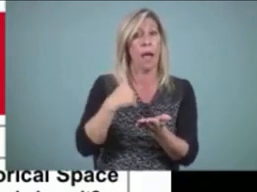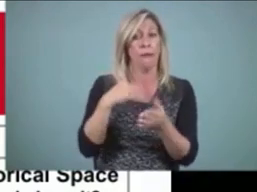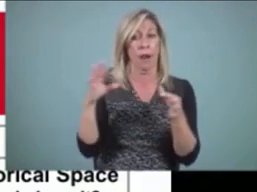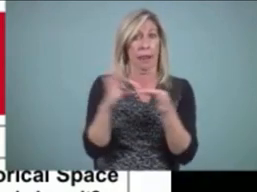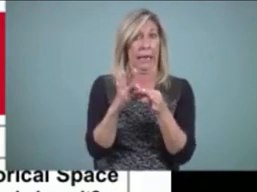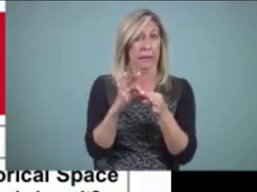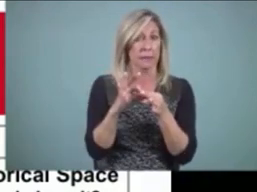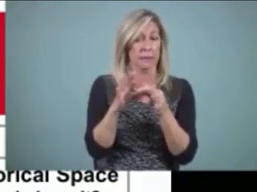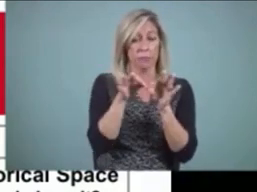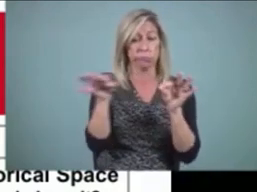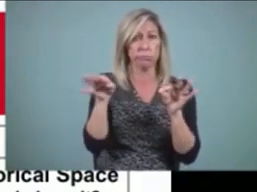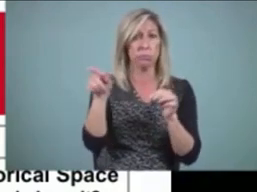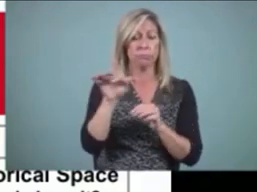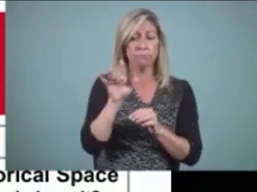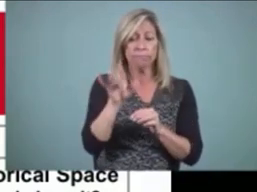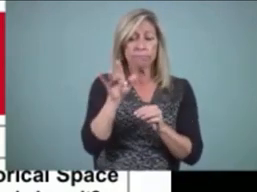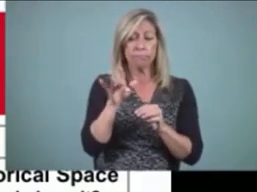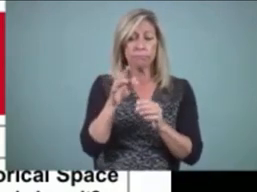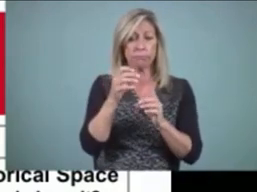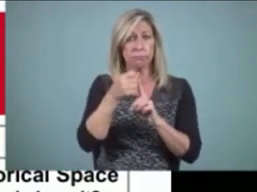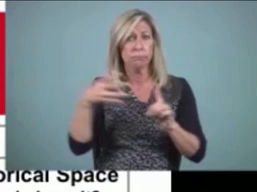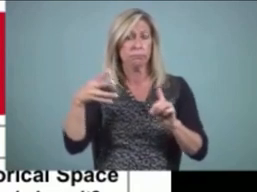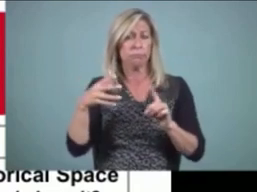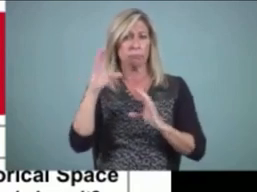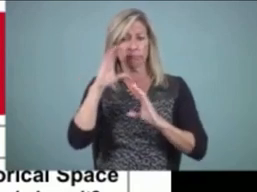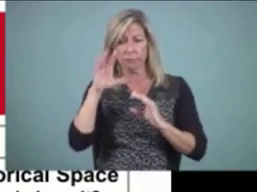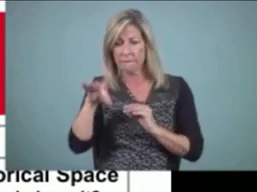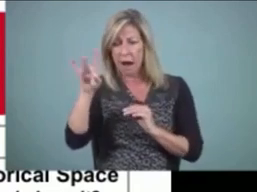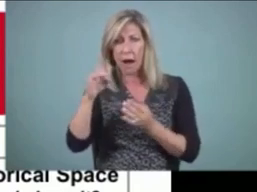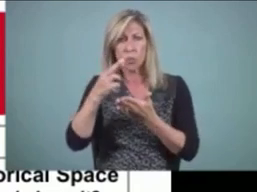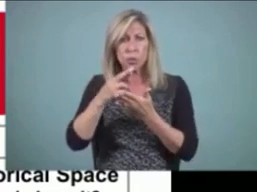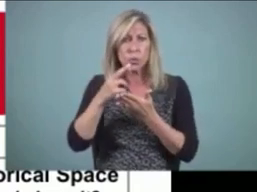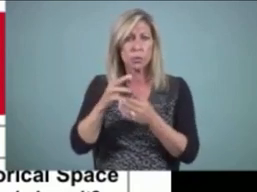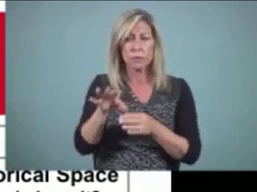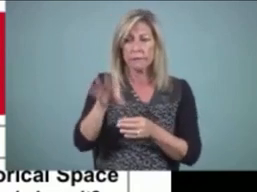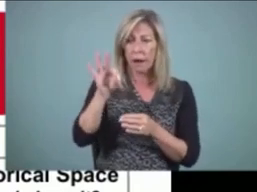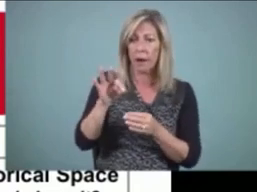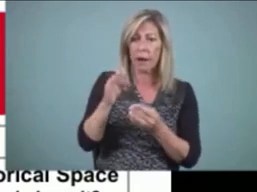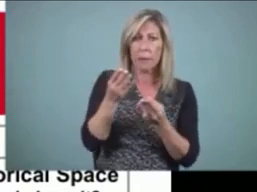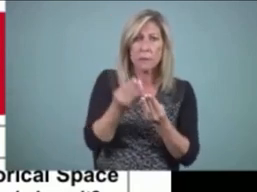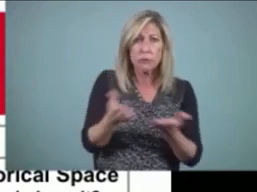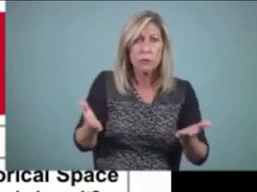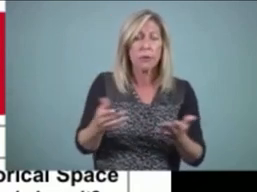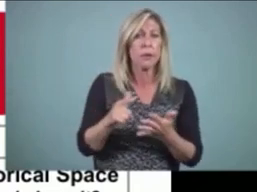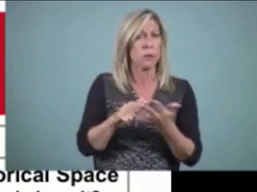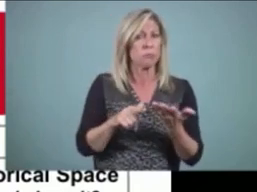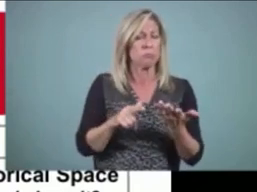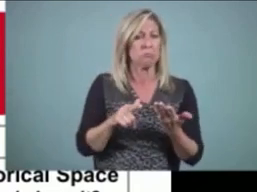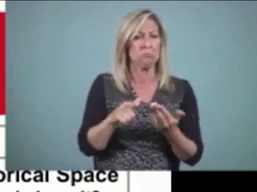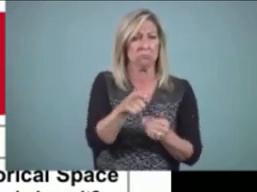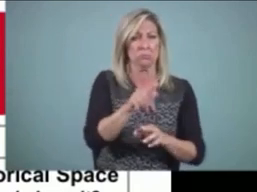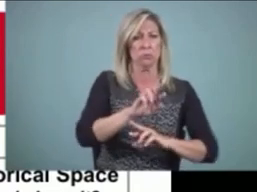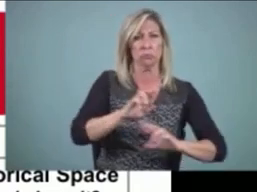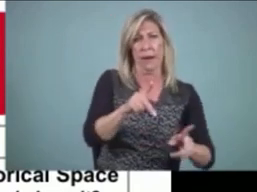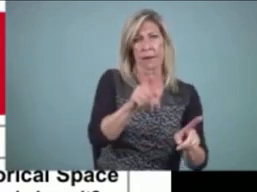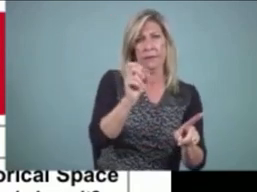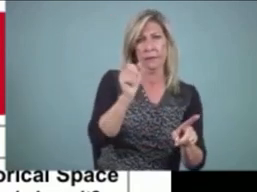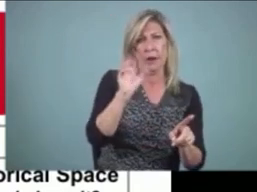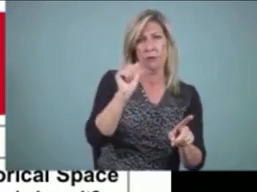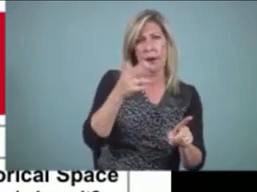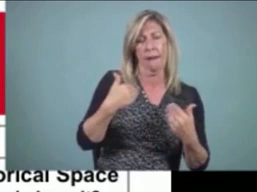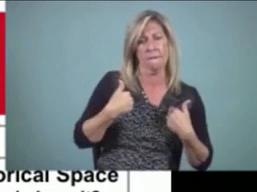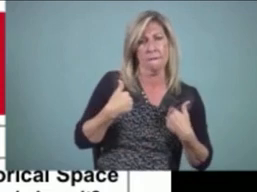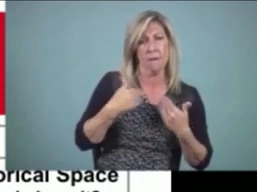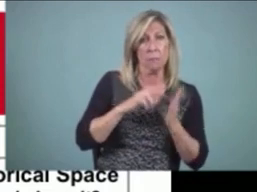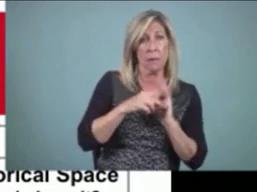materials. All of those are on the handout that Sarah can make available so you don't have to scribble madly. I should have said